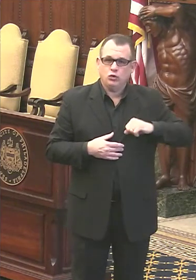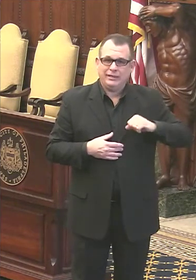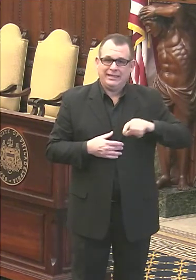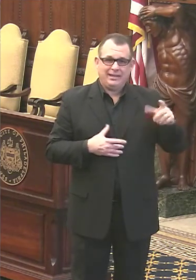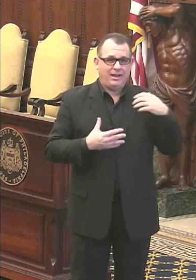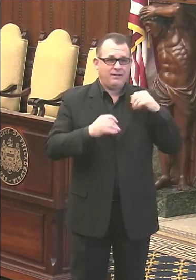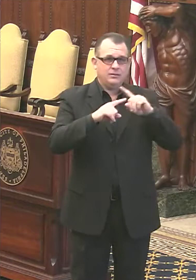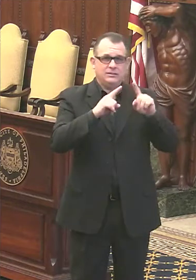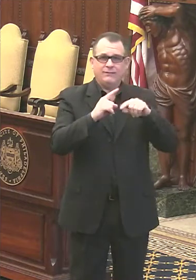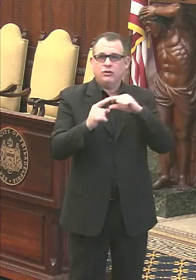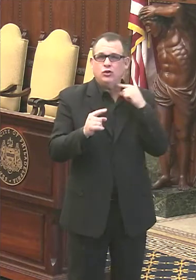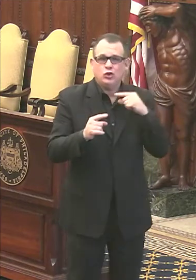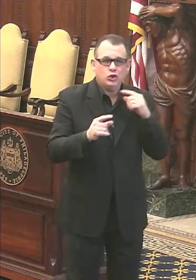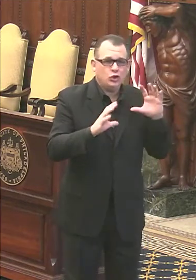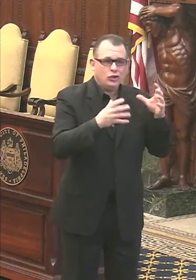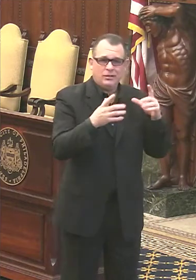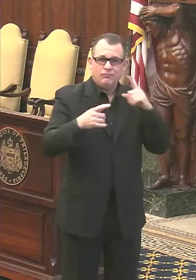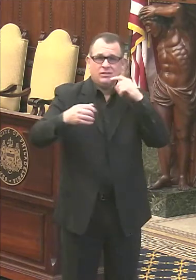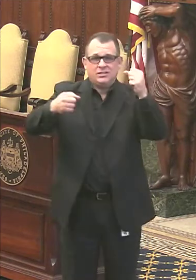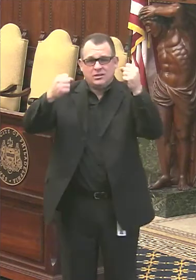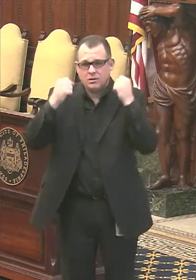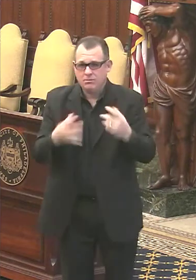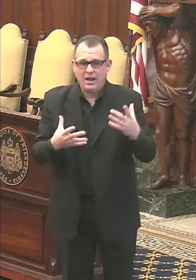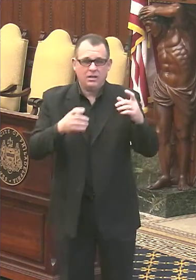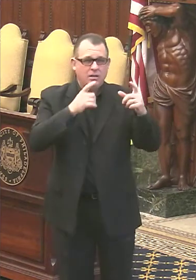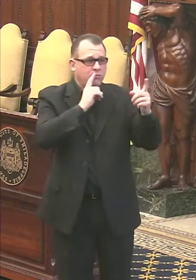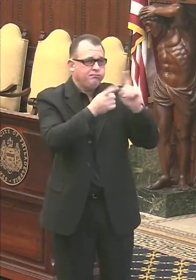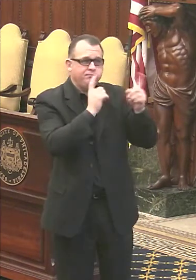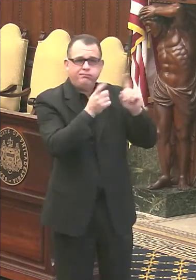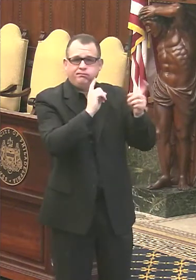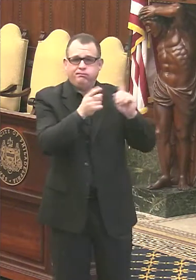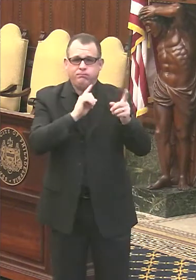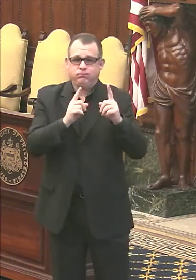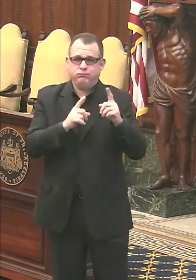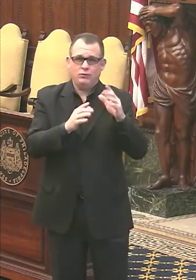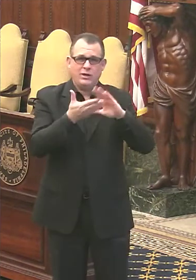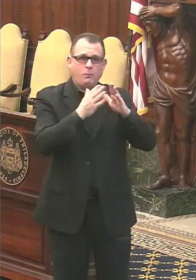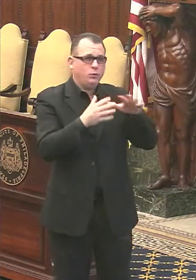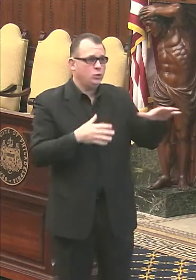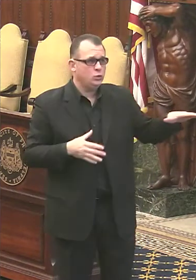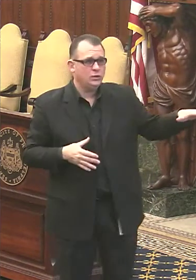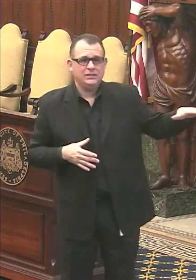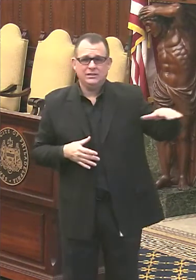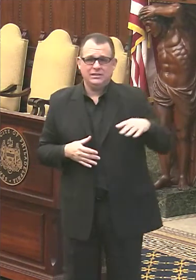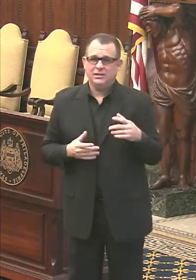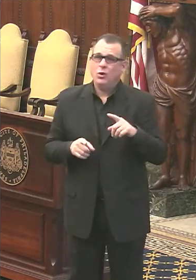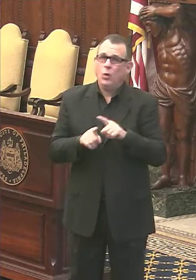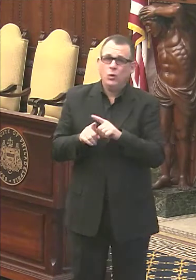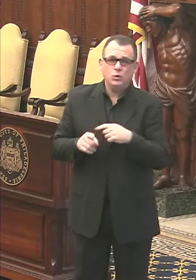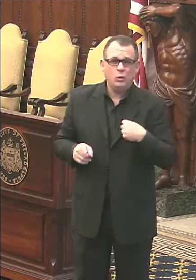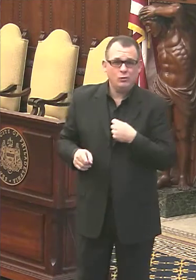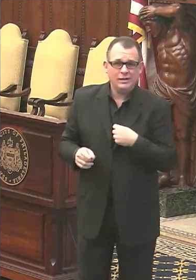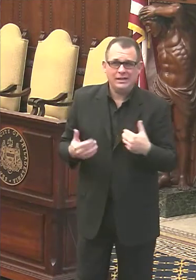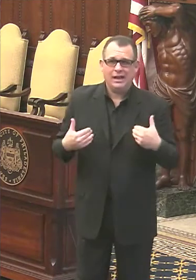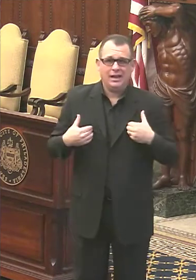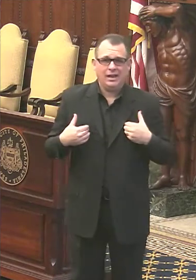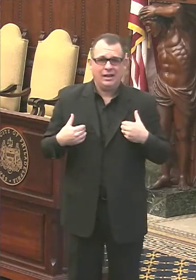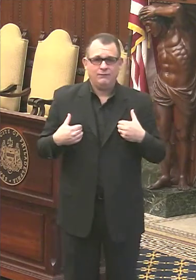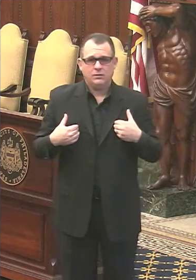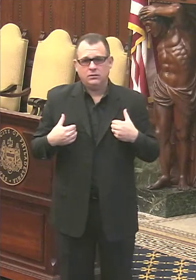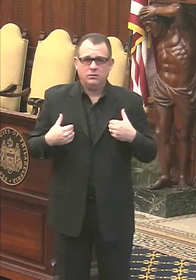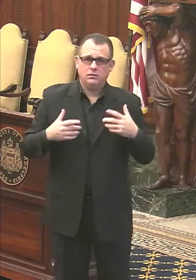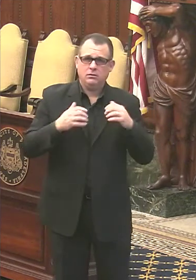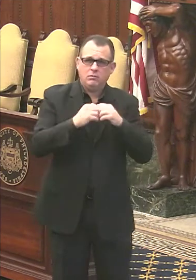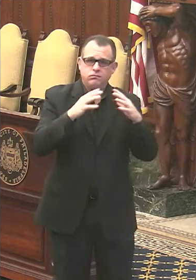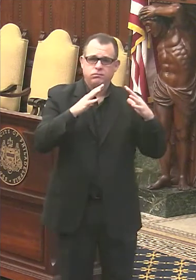conversations like that with community, uh, based organizations and community leaders. In addition to that, we have in the works, a media